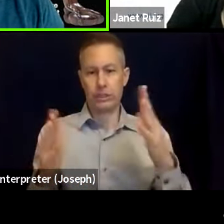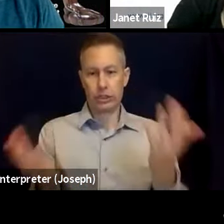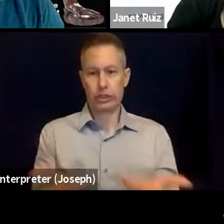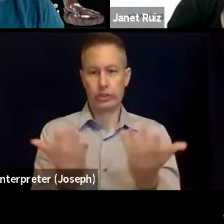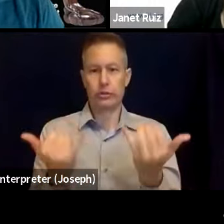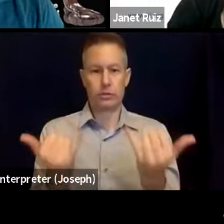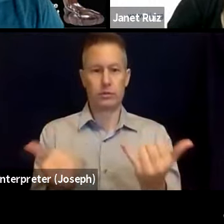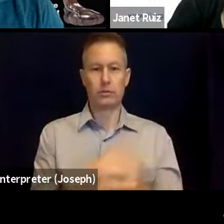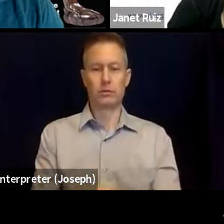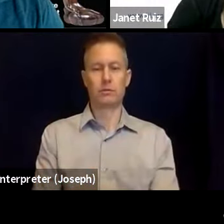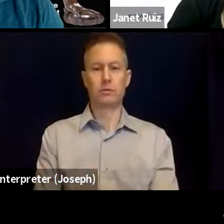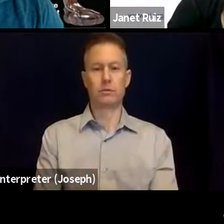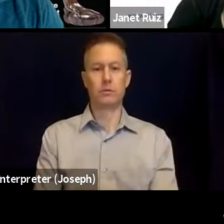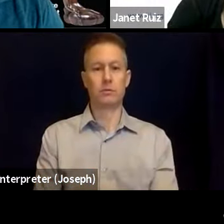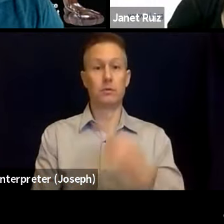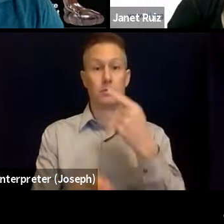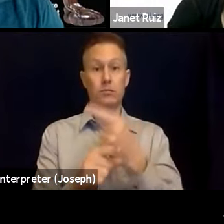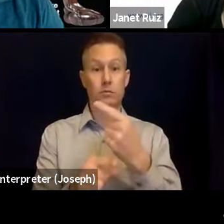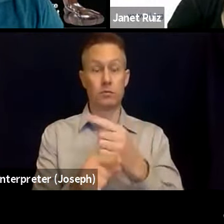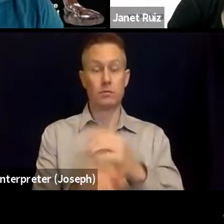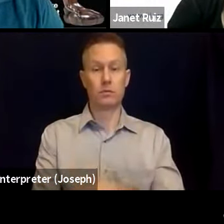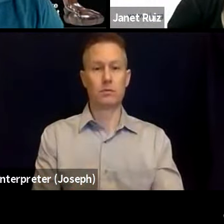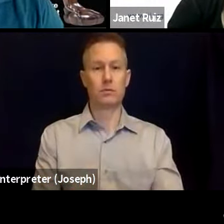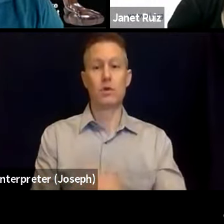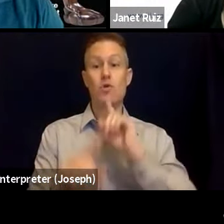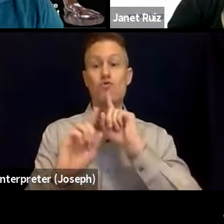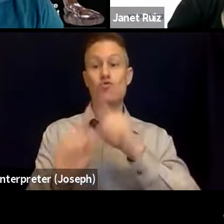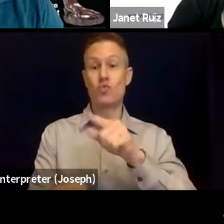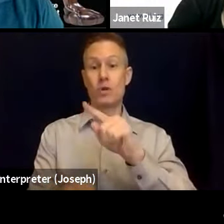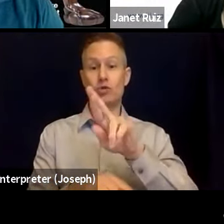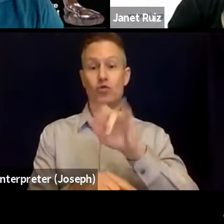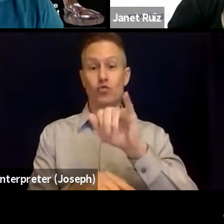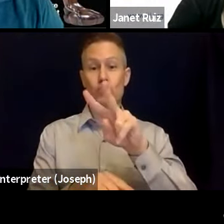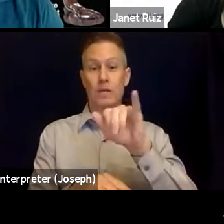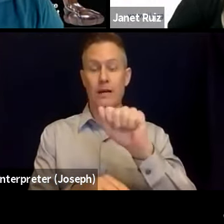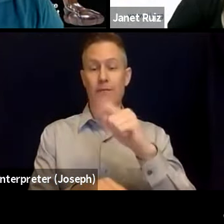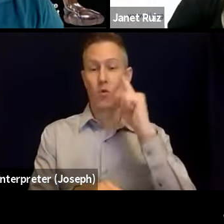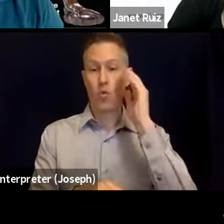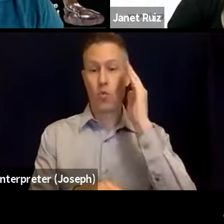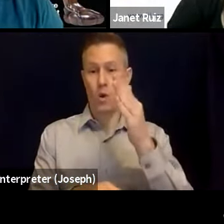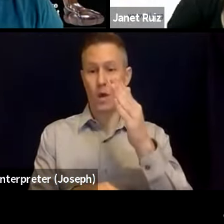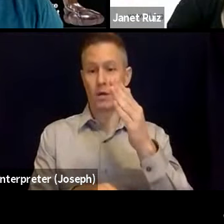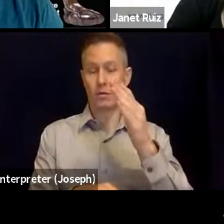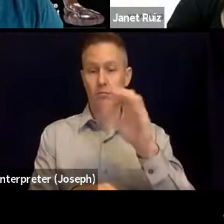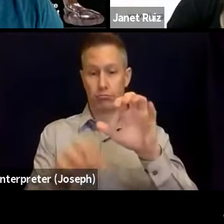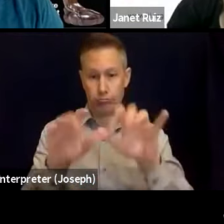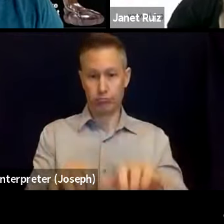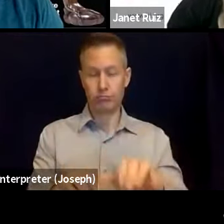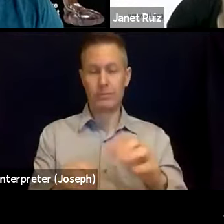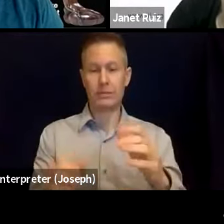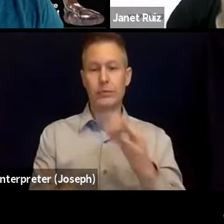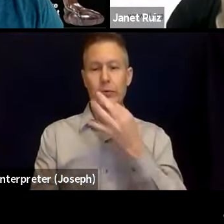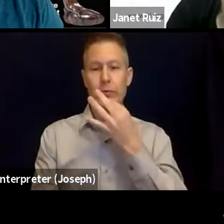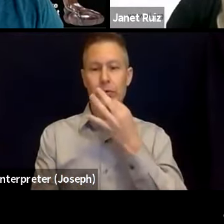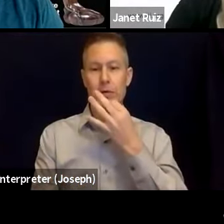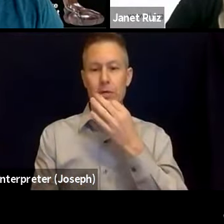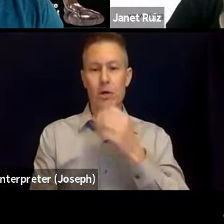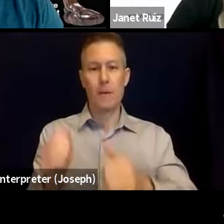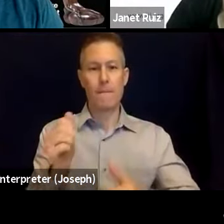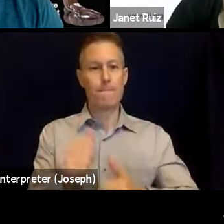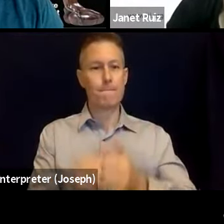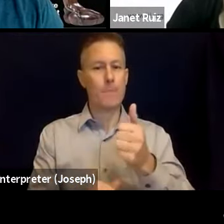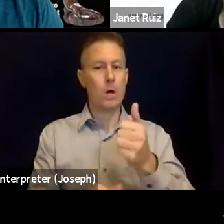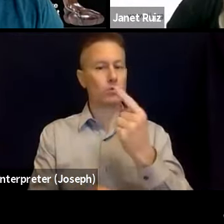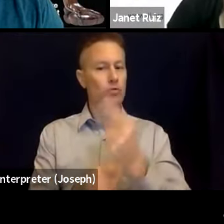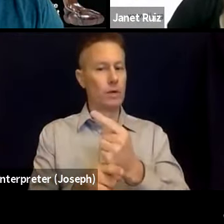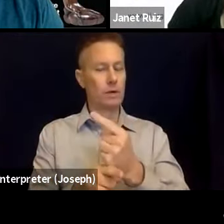And that's right. The answer to the trivia question will be chatted here soon. And the most correct answer, there were some good